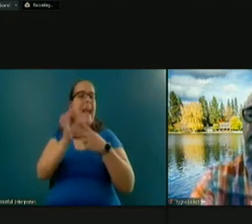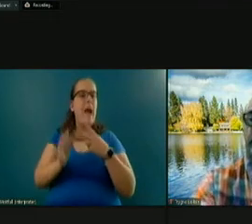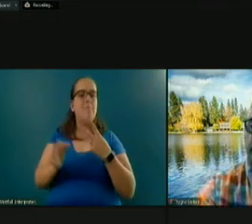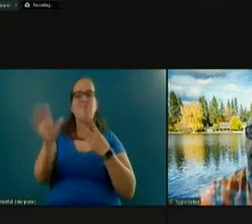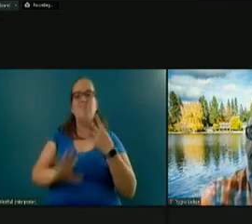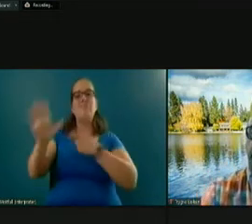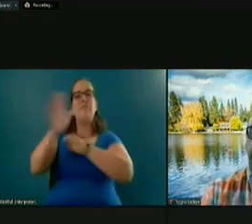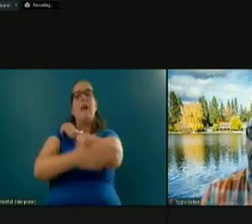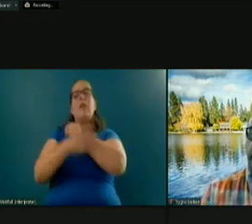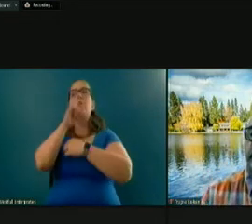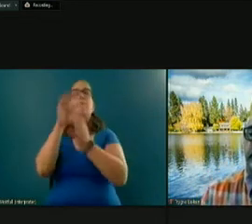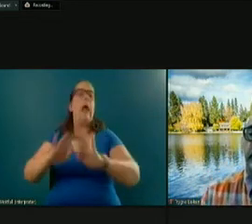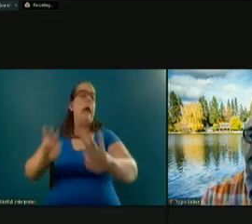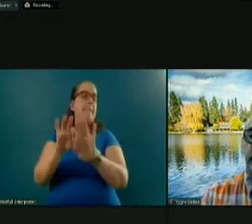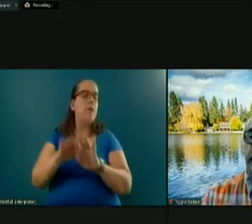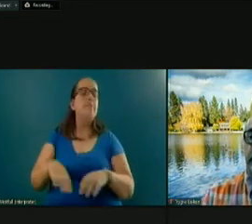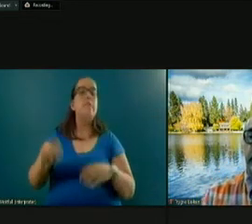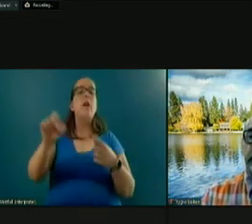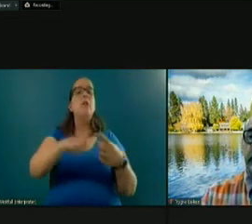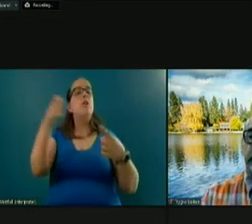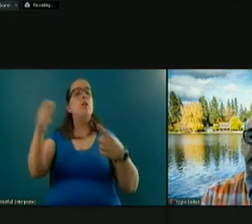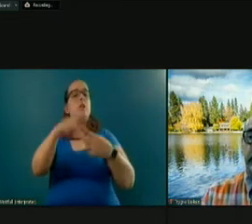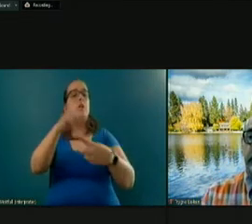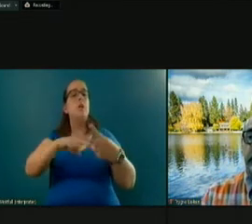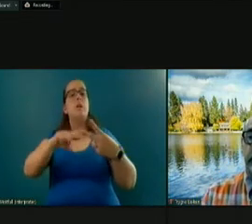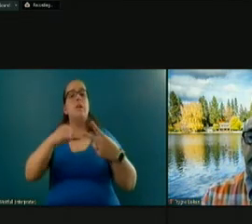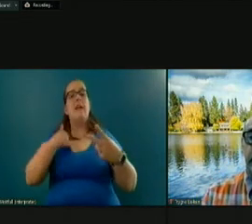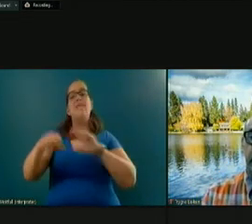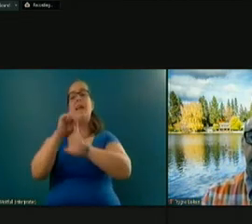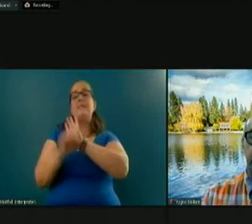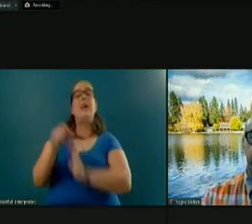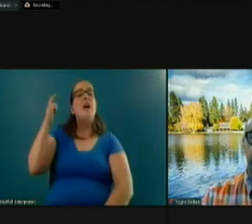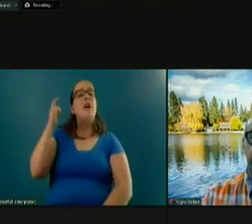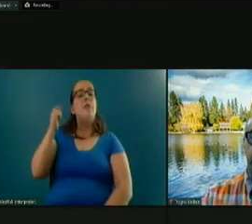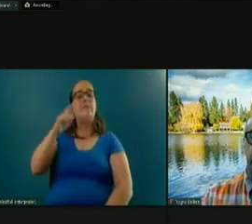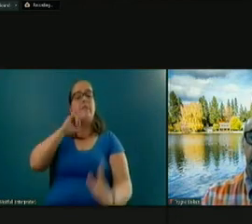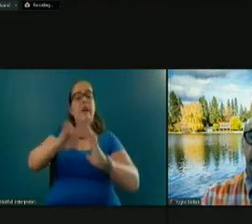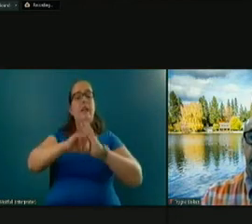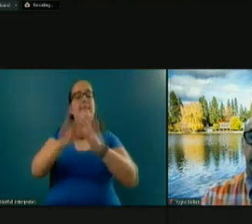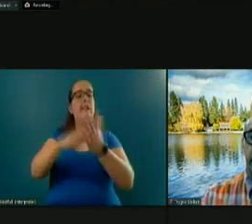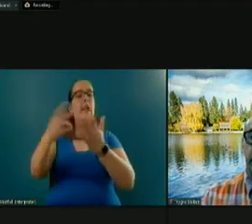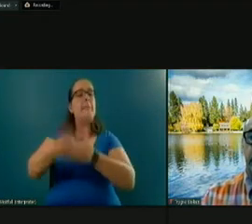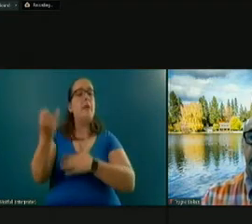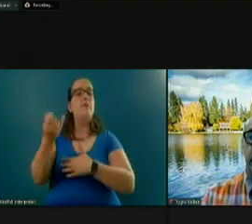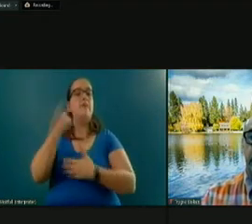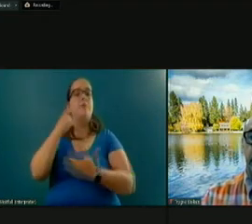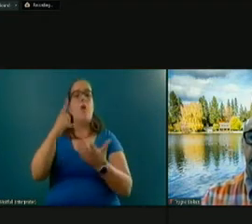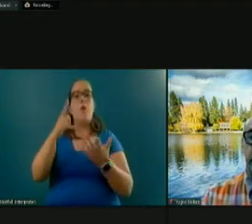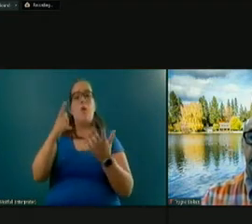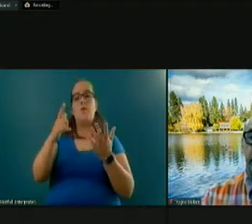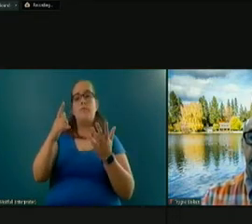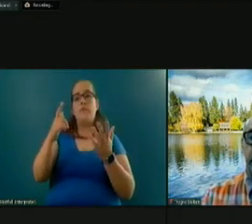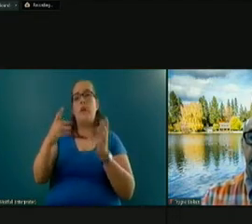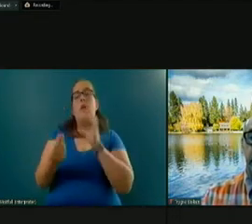Very, very important there. Another one is that we have a state grant to initiate a project for creating a Sisters Rural